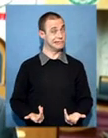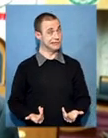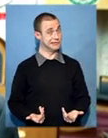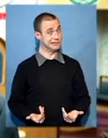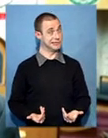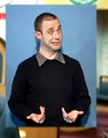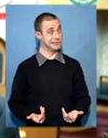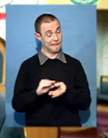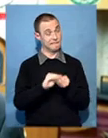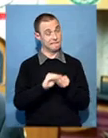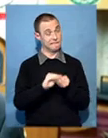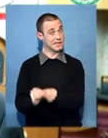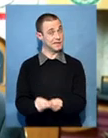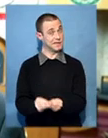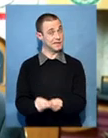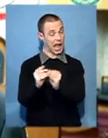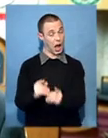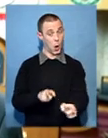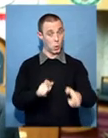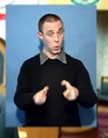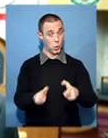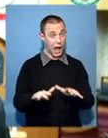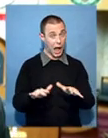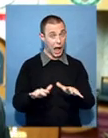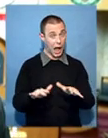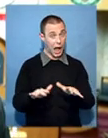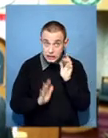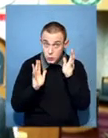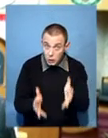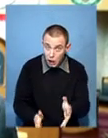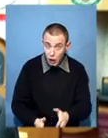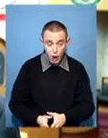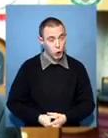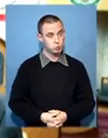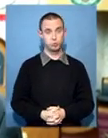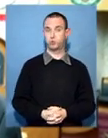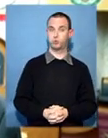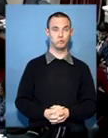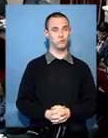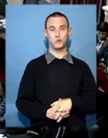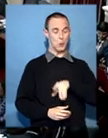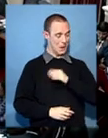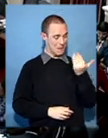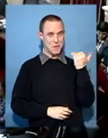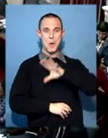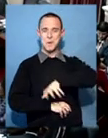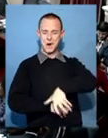the past two decades, where this province was characterised by deep factional divisions.